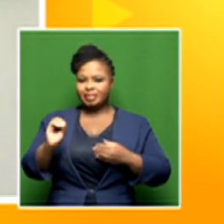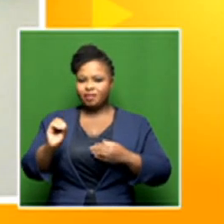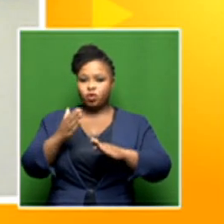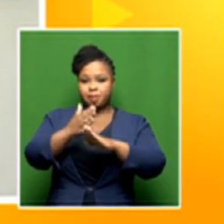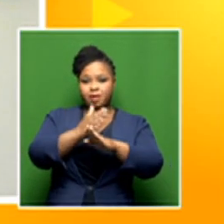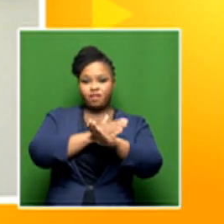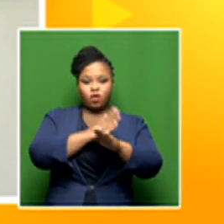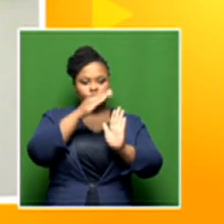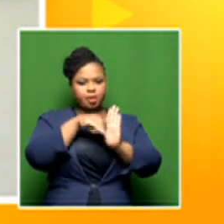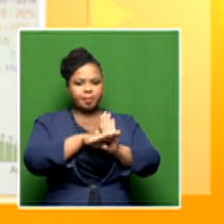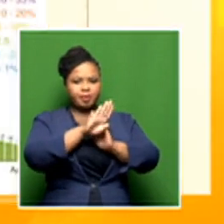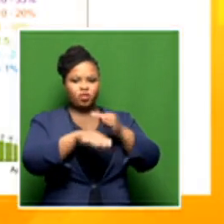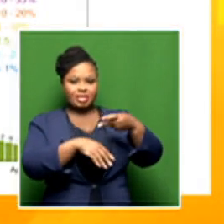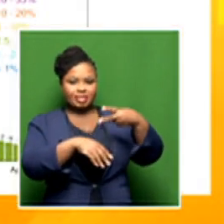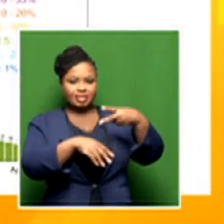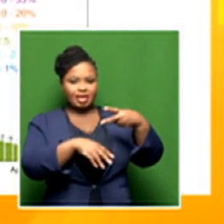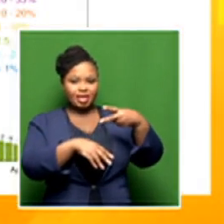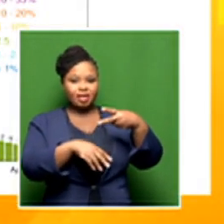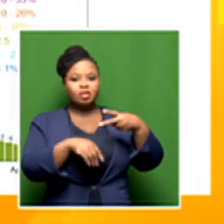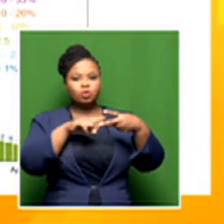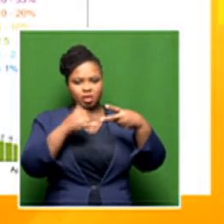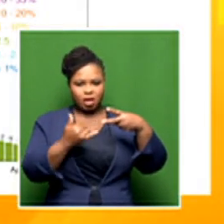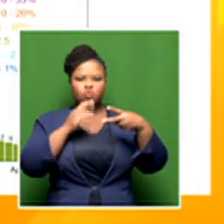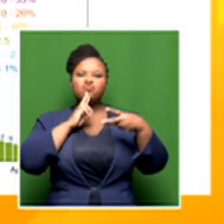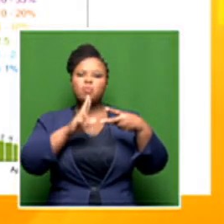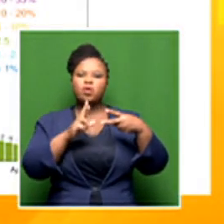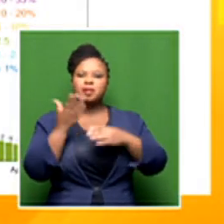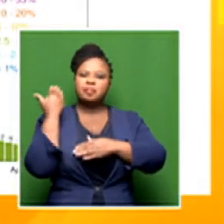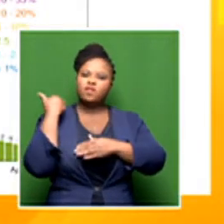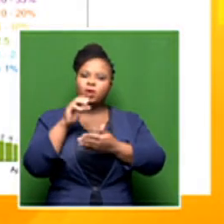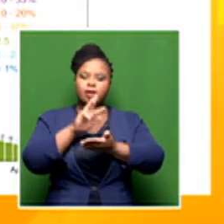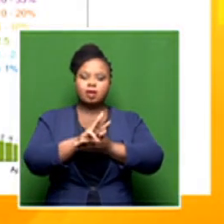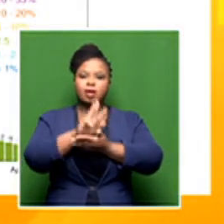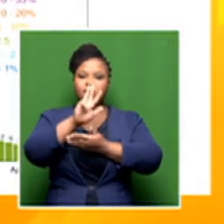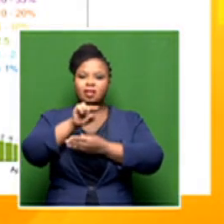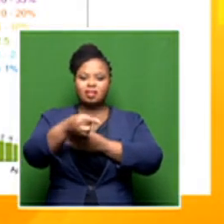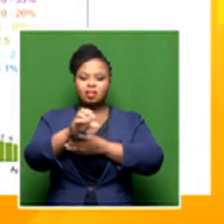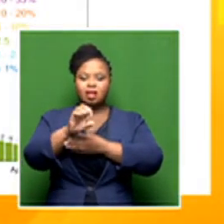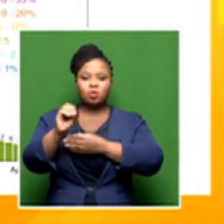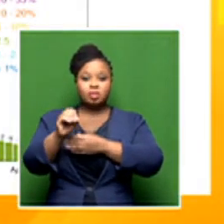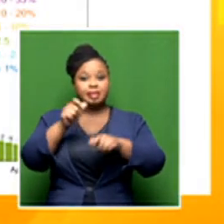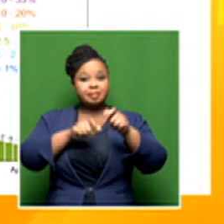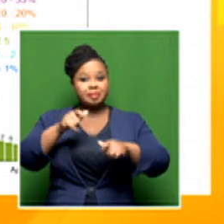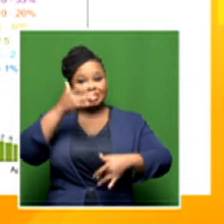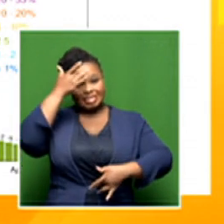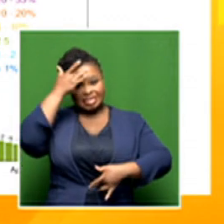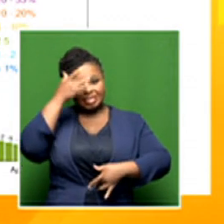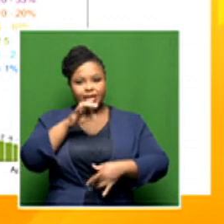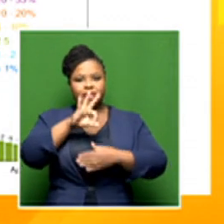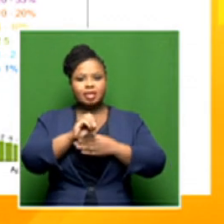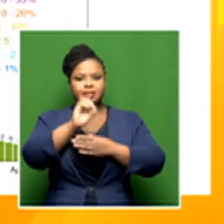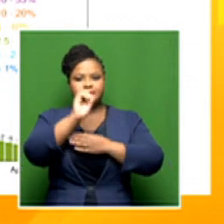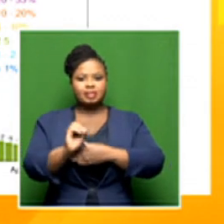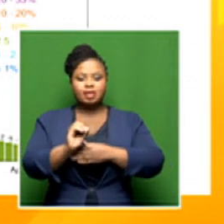peak. So at the peak of the second wave, we reported about 19,000 cases. 30% of that is 5